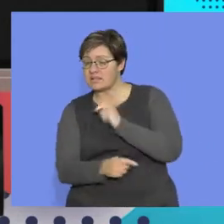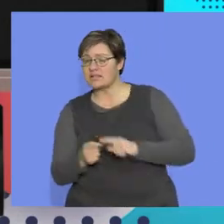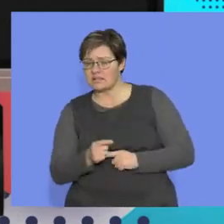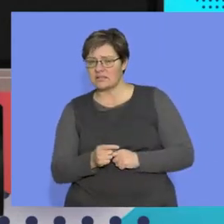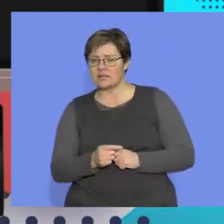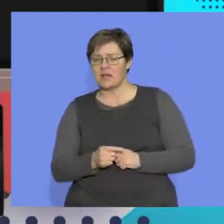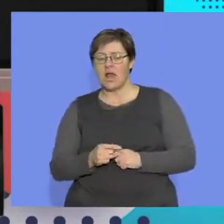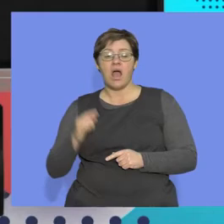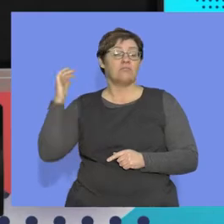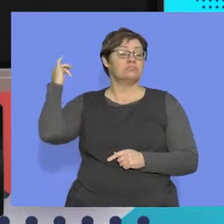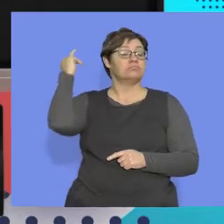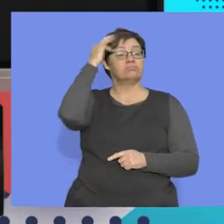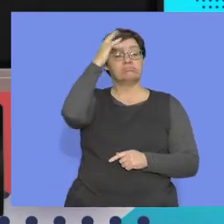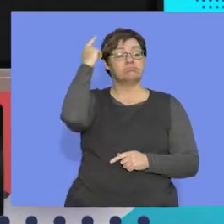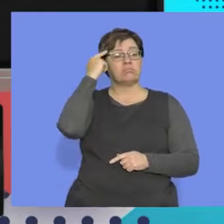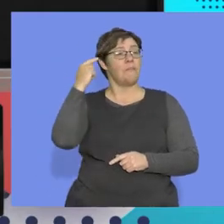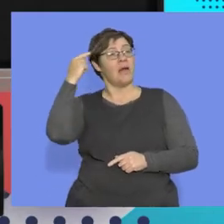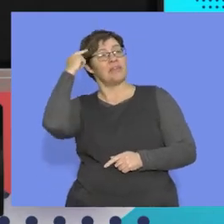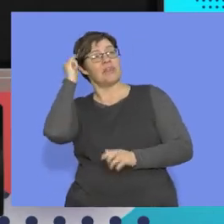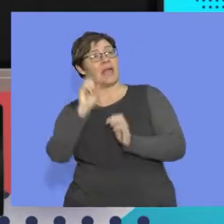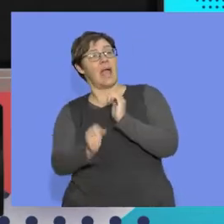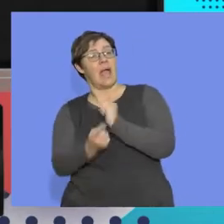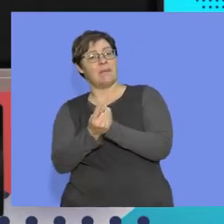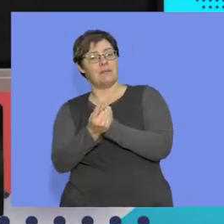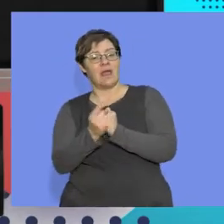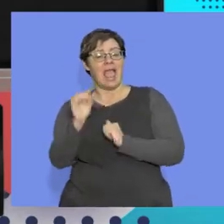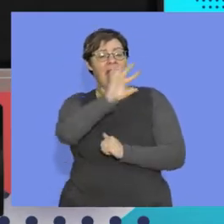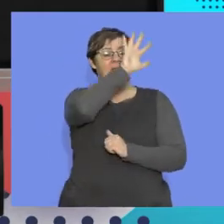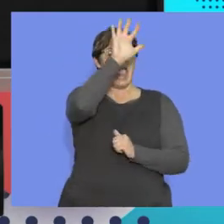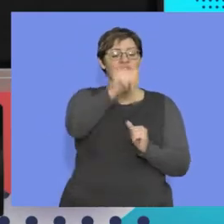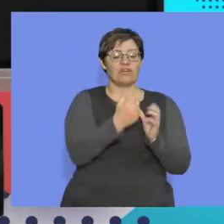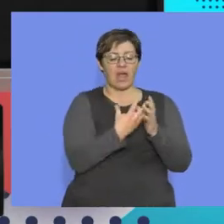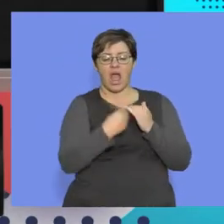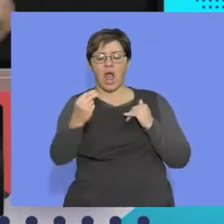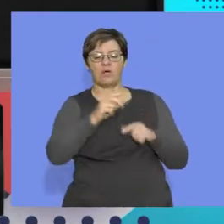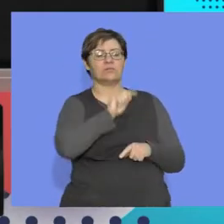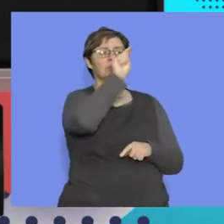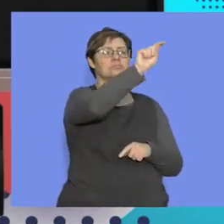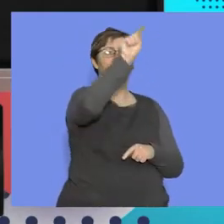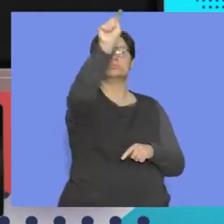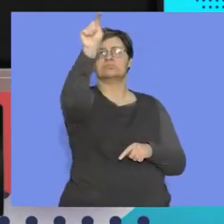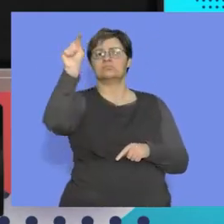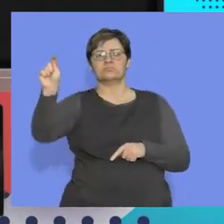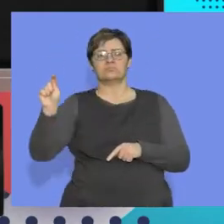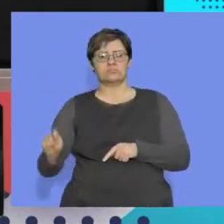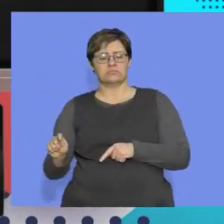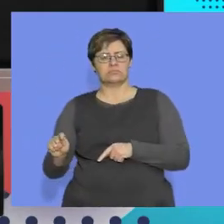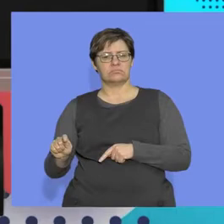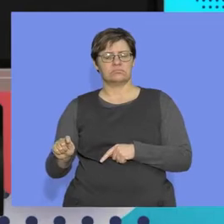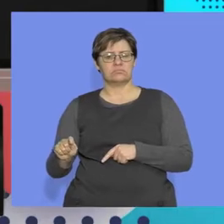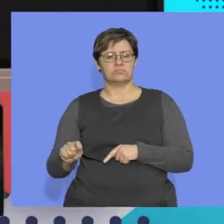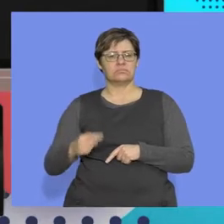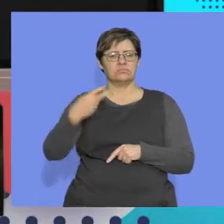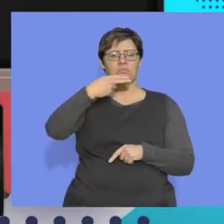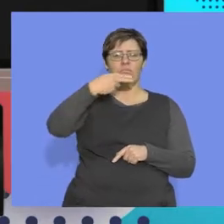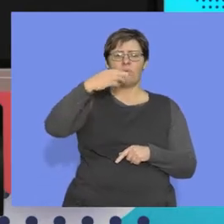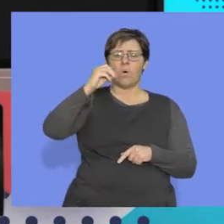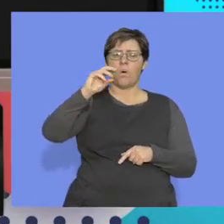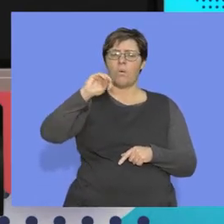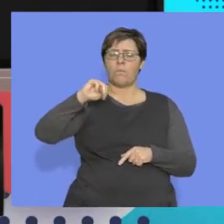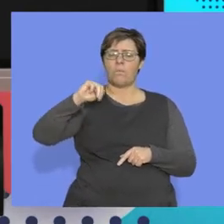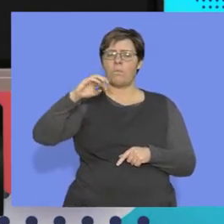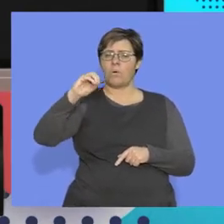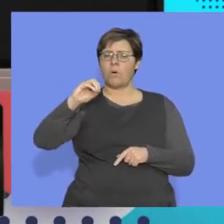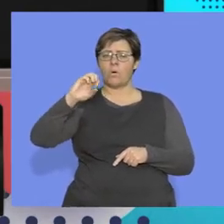the hypothesis, right, of the out of Africa hypothesis. How, where did, where did, homo sapiens originate from?